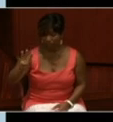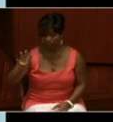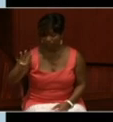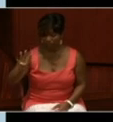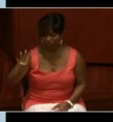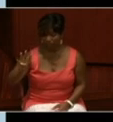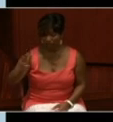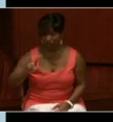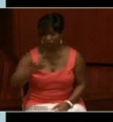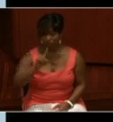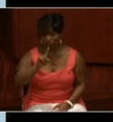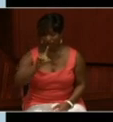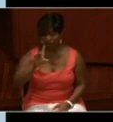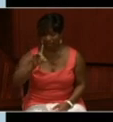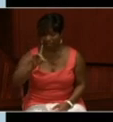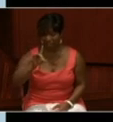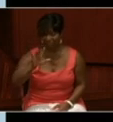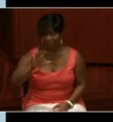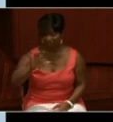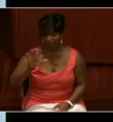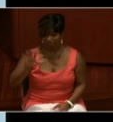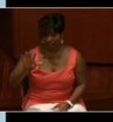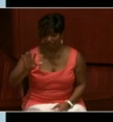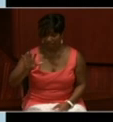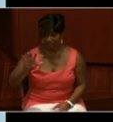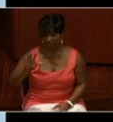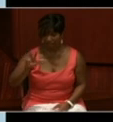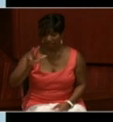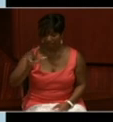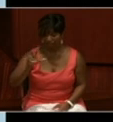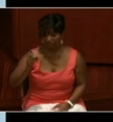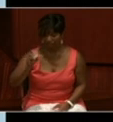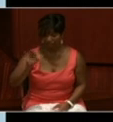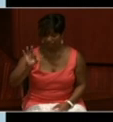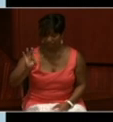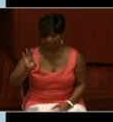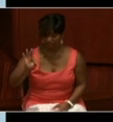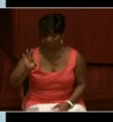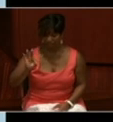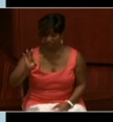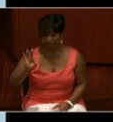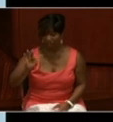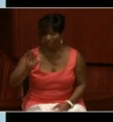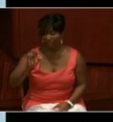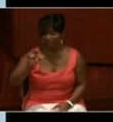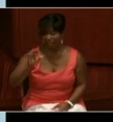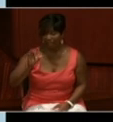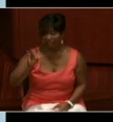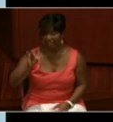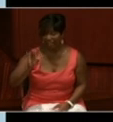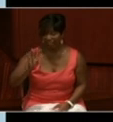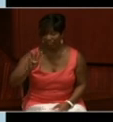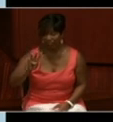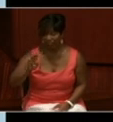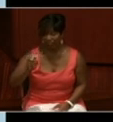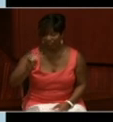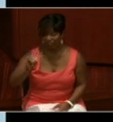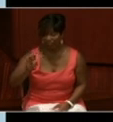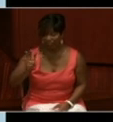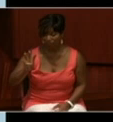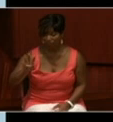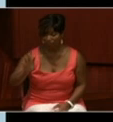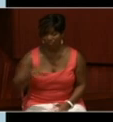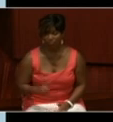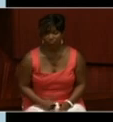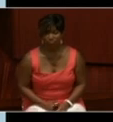1-855-309-8404.